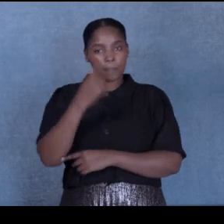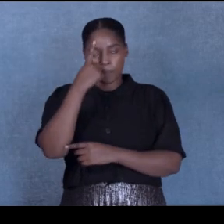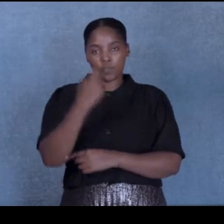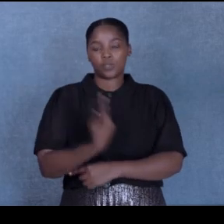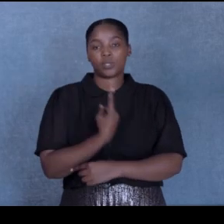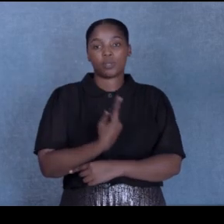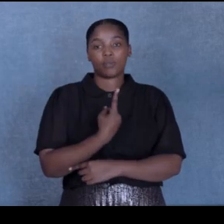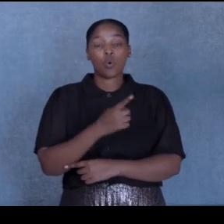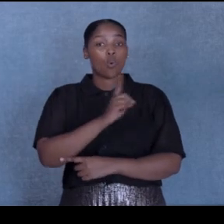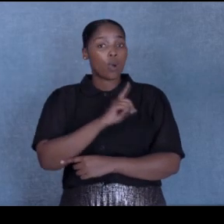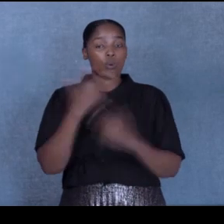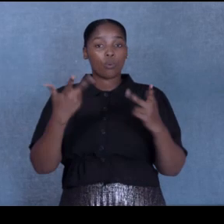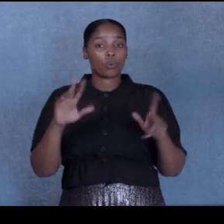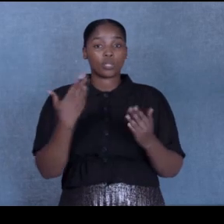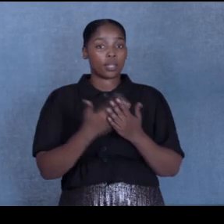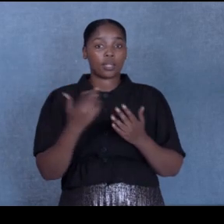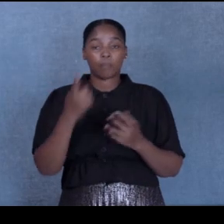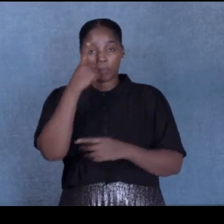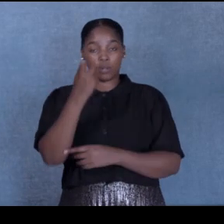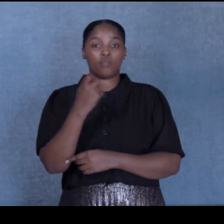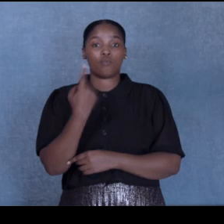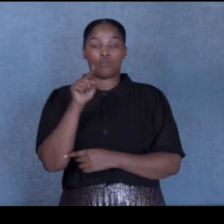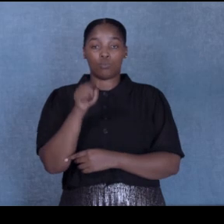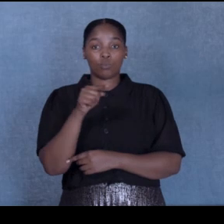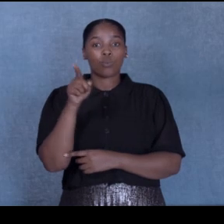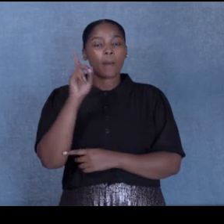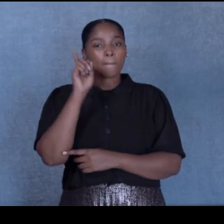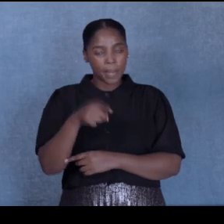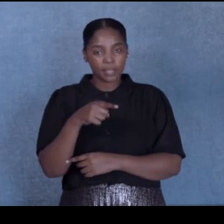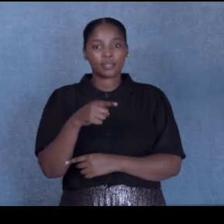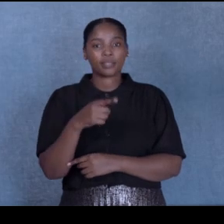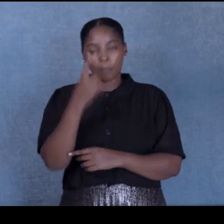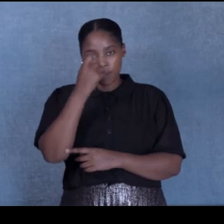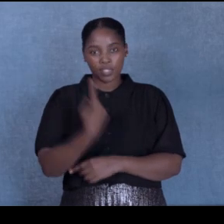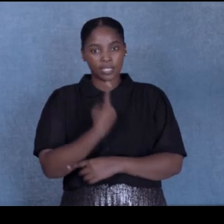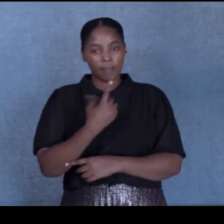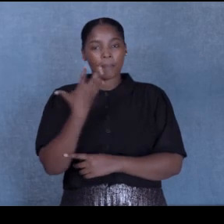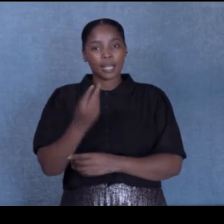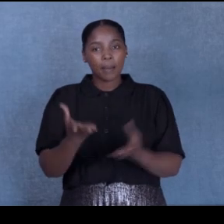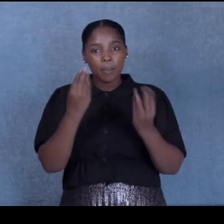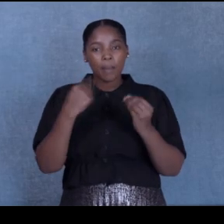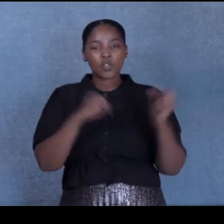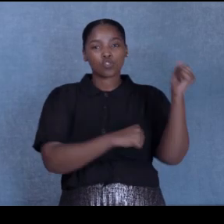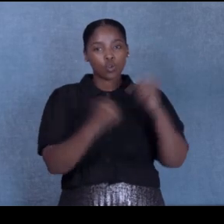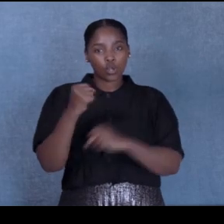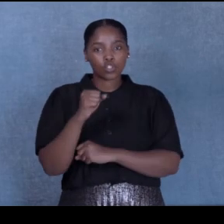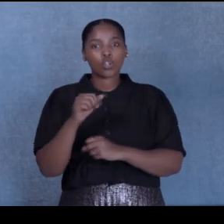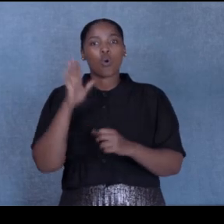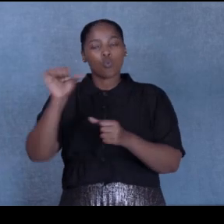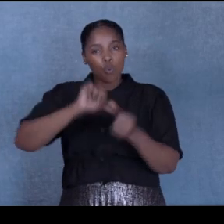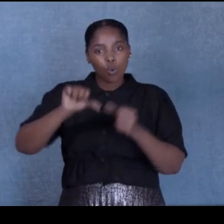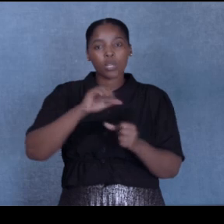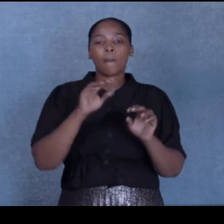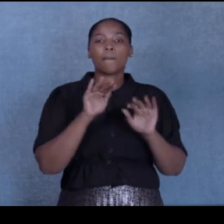Because no one else will. You should believe in yourself. You should get a structure of people that love you and that will support you.